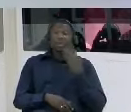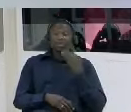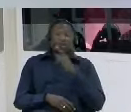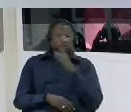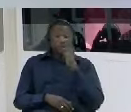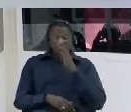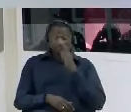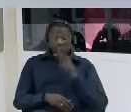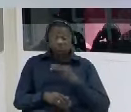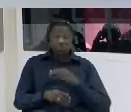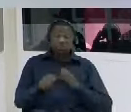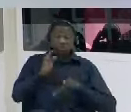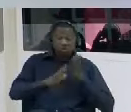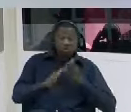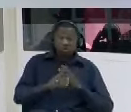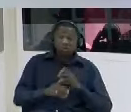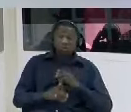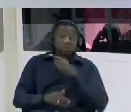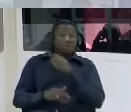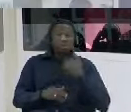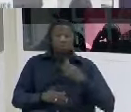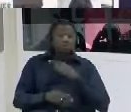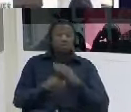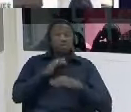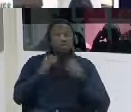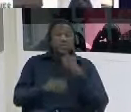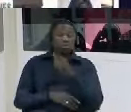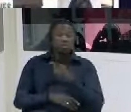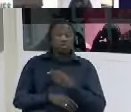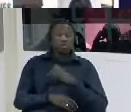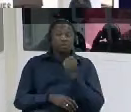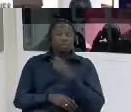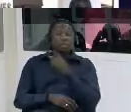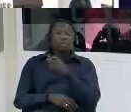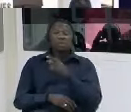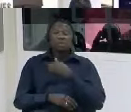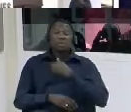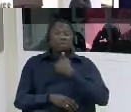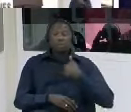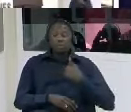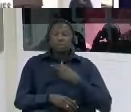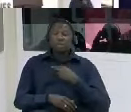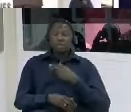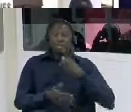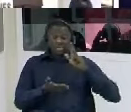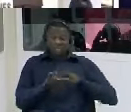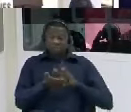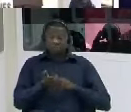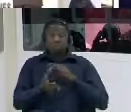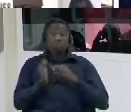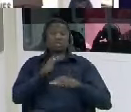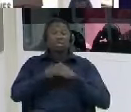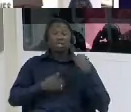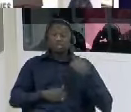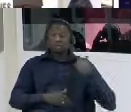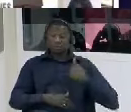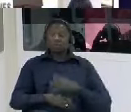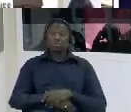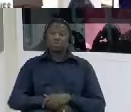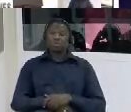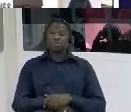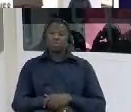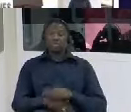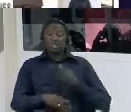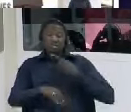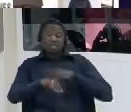but then there was no bill came to the assembly that i'm aware of which a particular section of the army have been